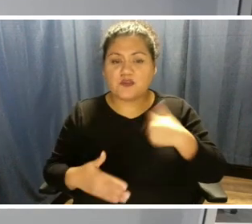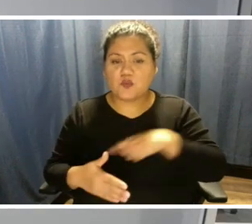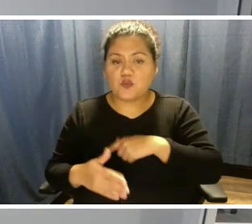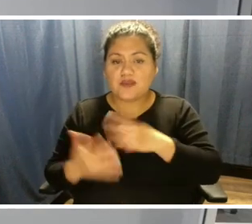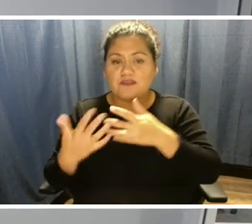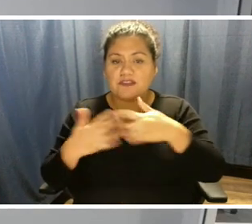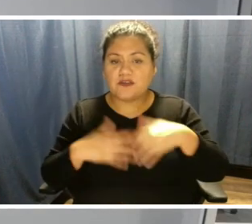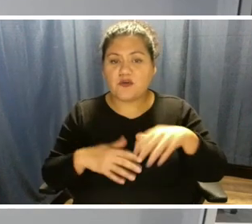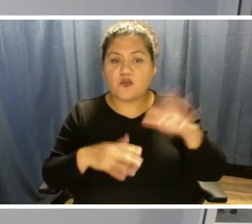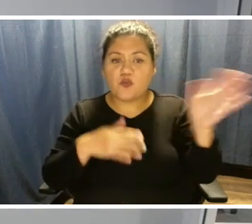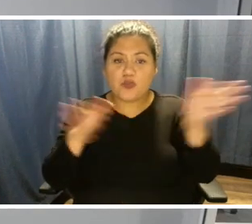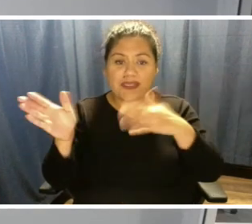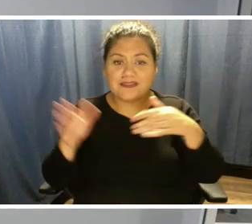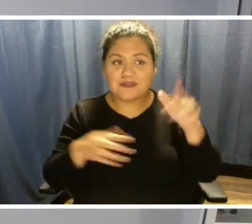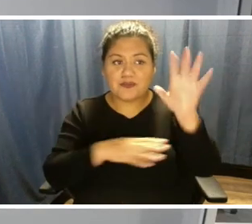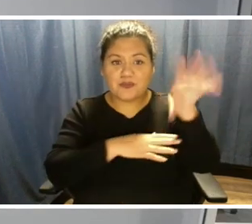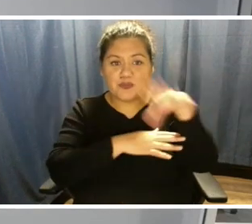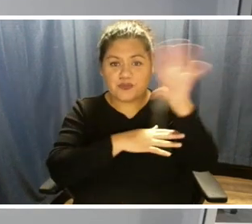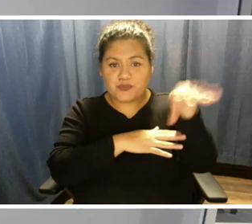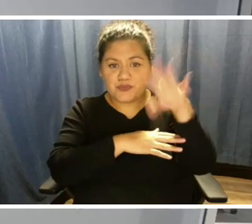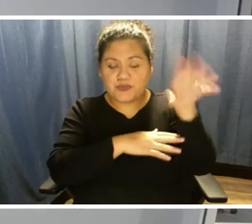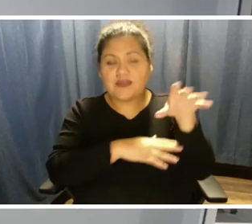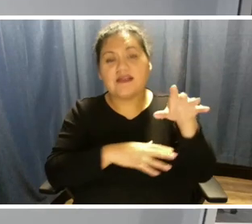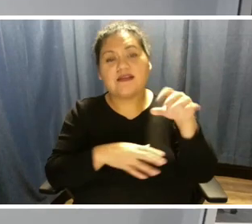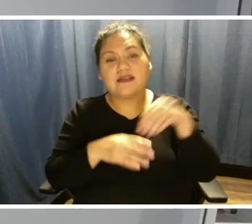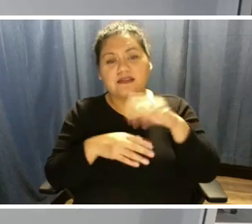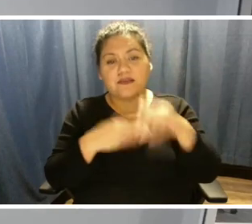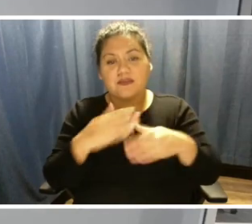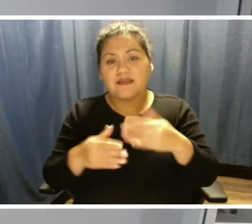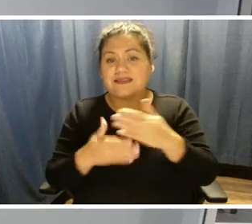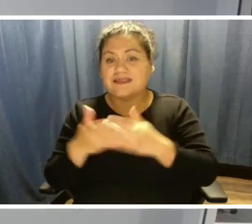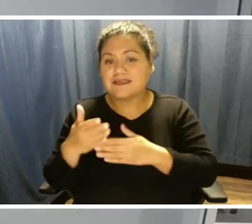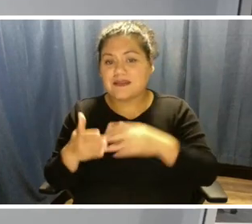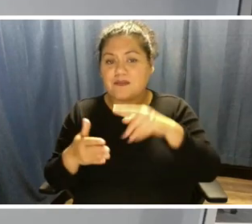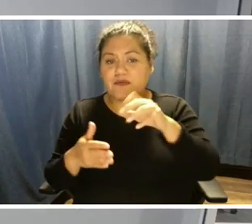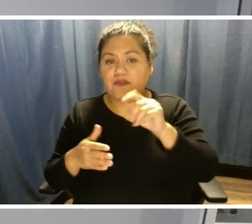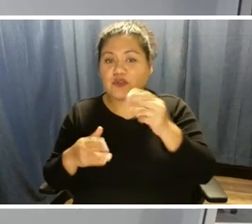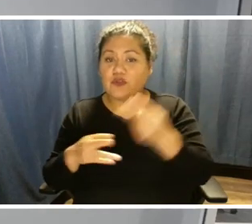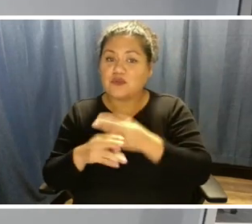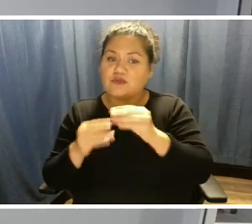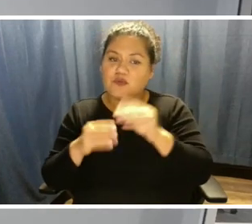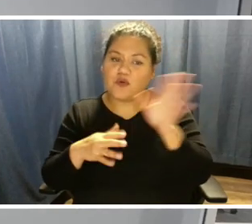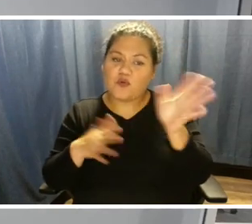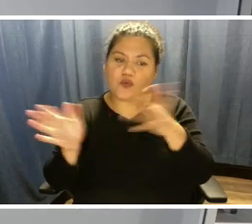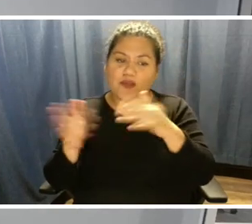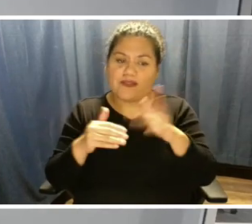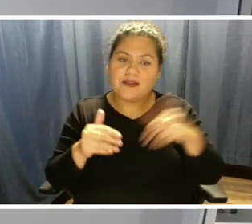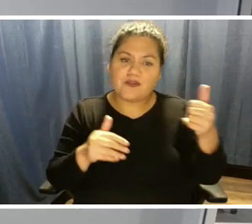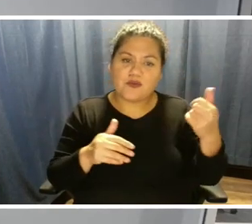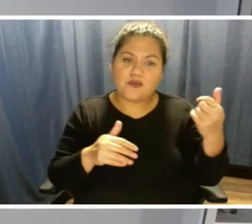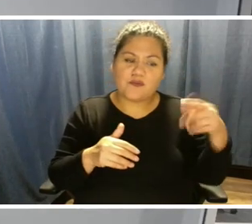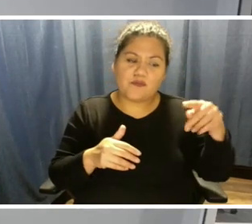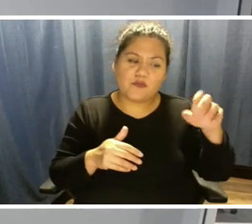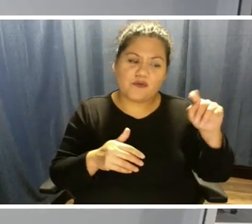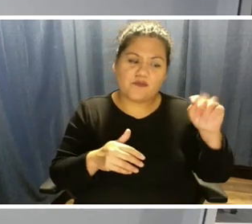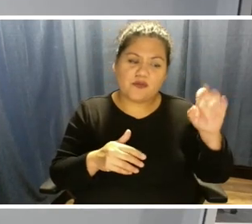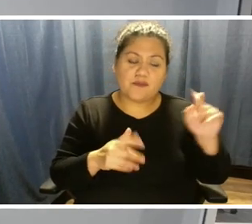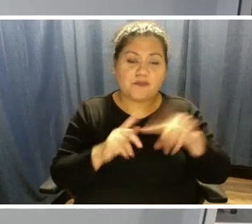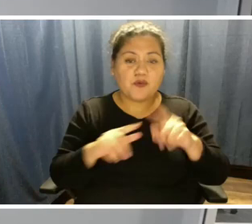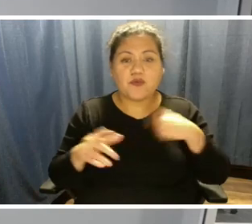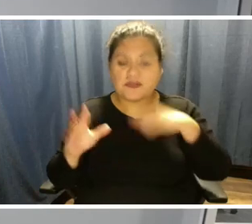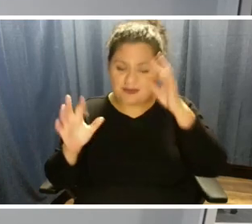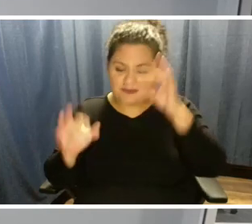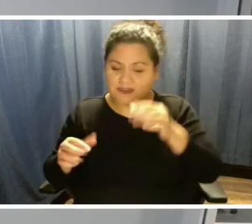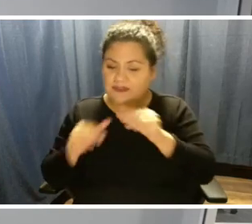wind also in that process. Some portfolios use more wind than others, but we are definitely continuing to use wind